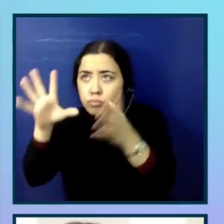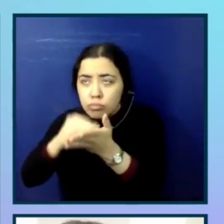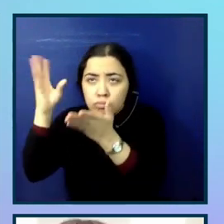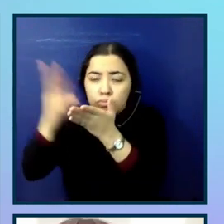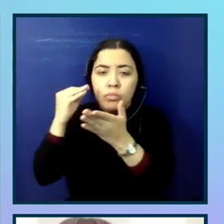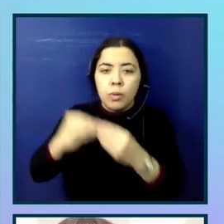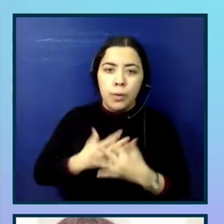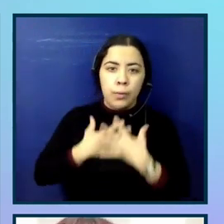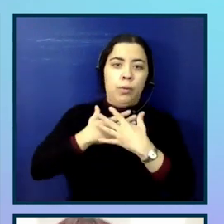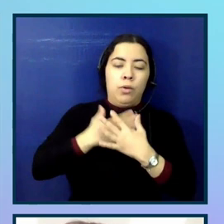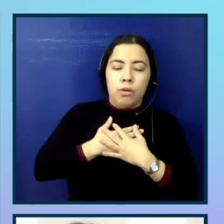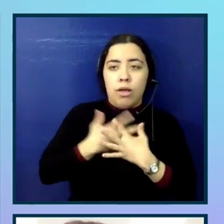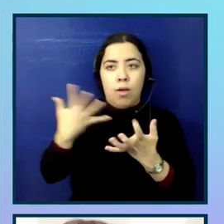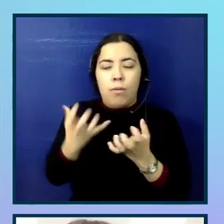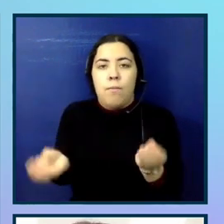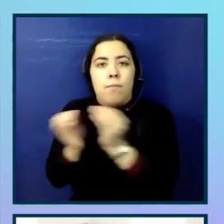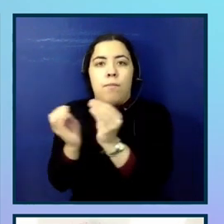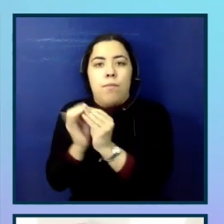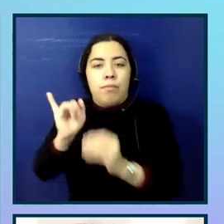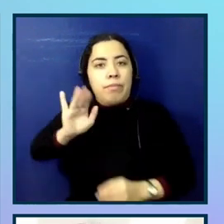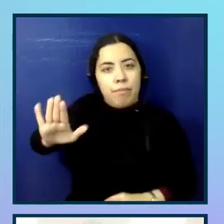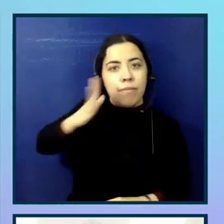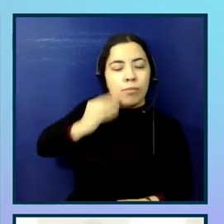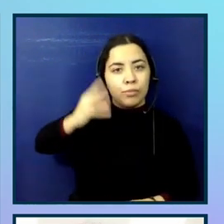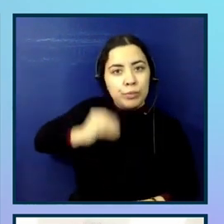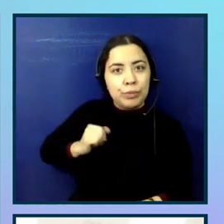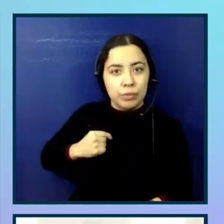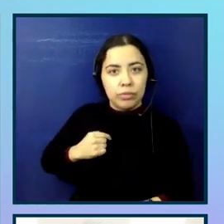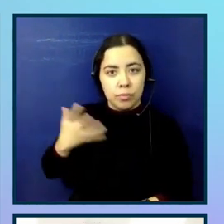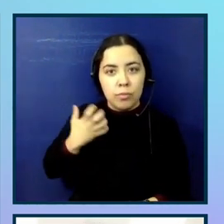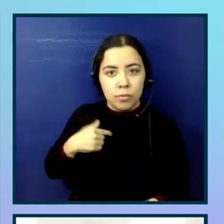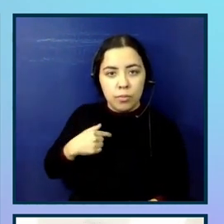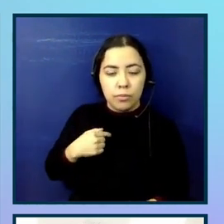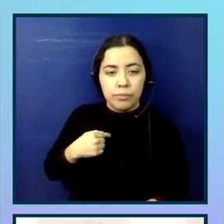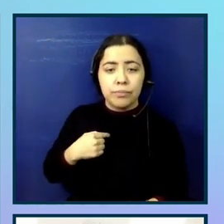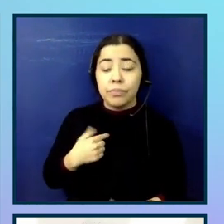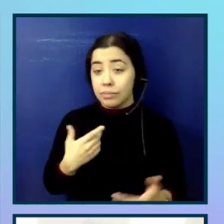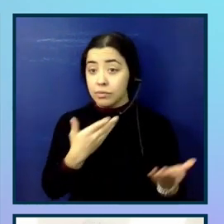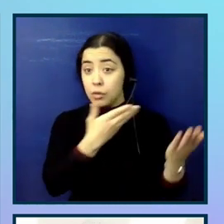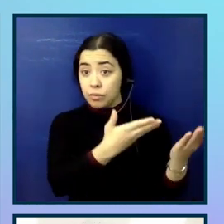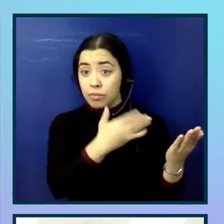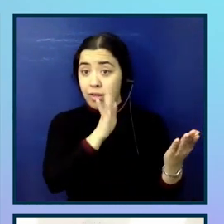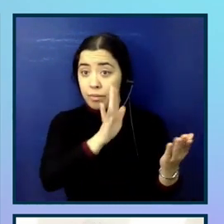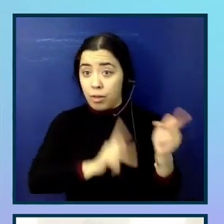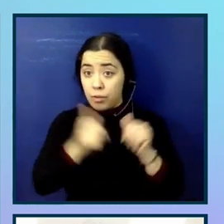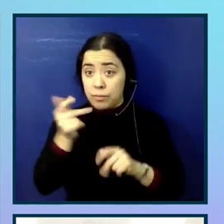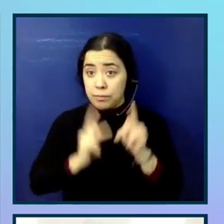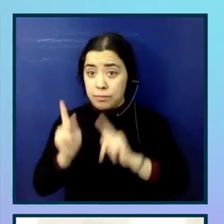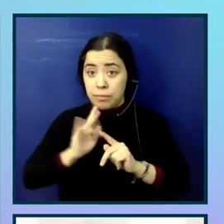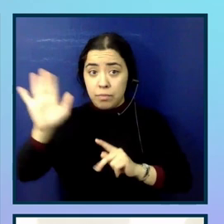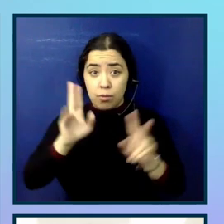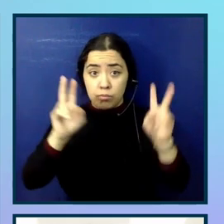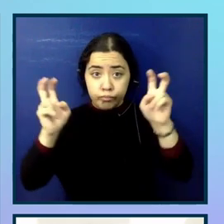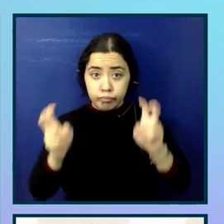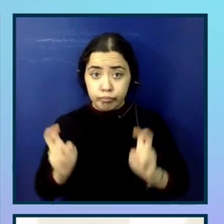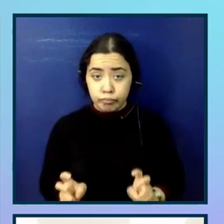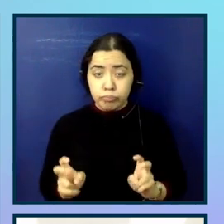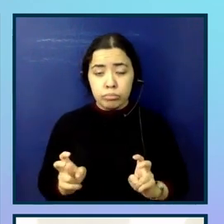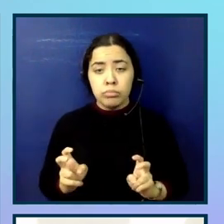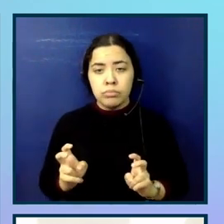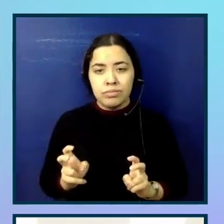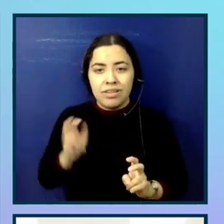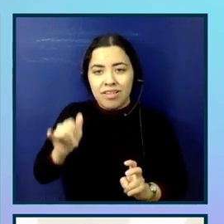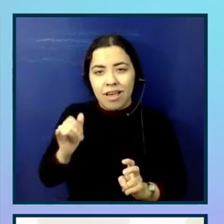it's really important, obviously, in an agile framework to measure how successful, even things like your events and your empathy, your ongoing